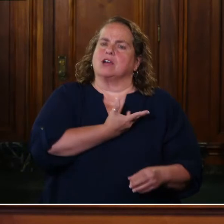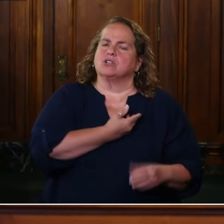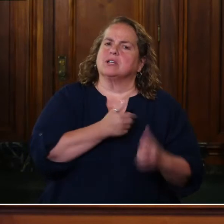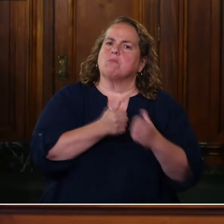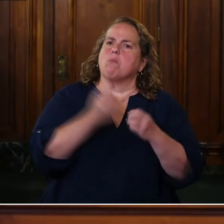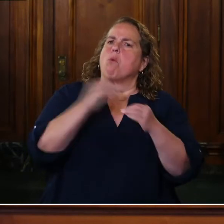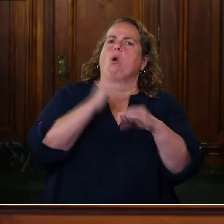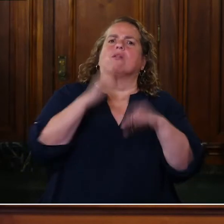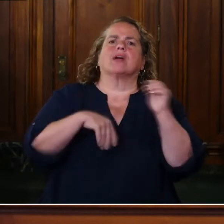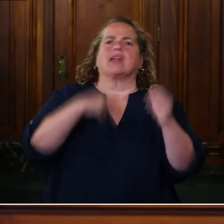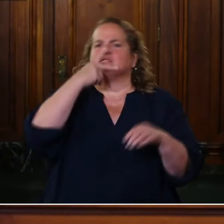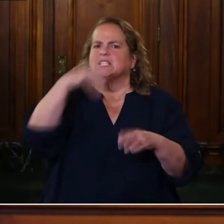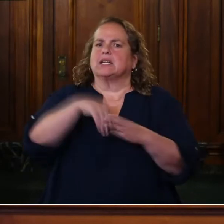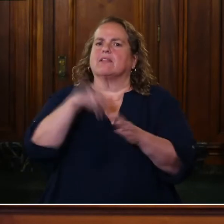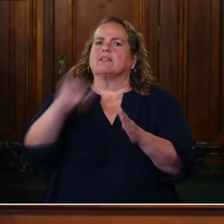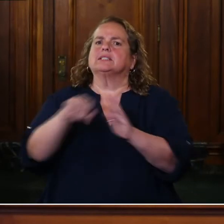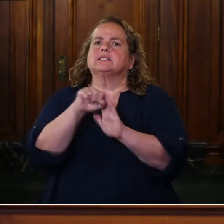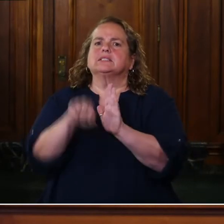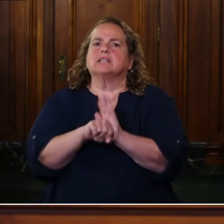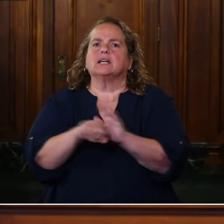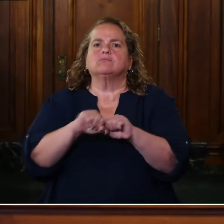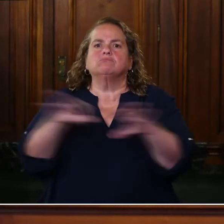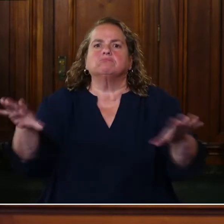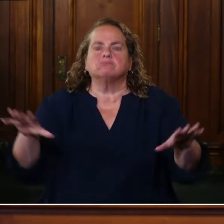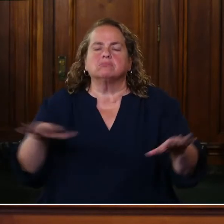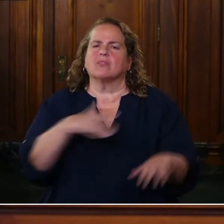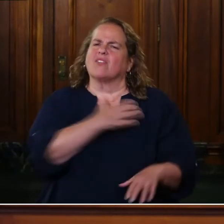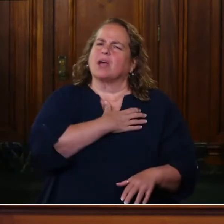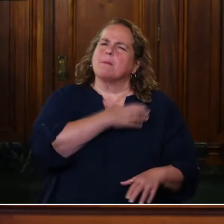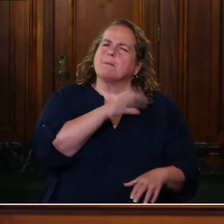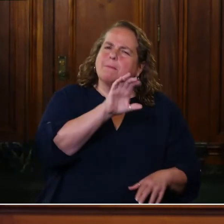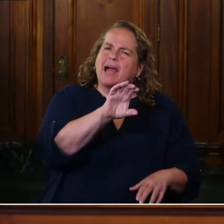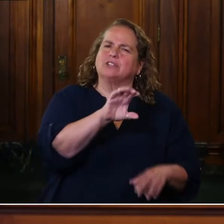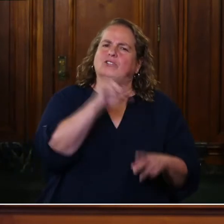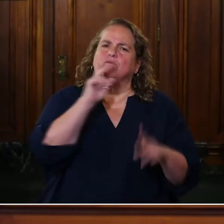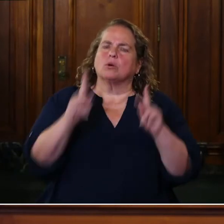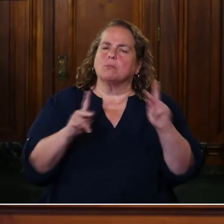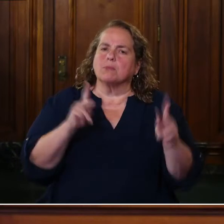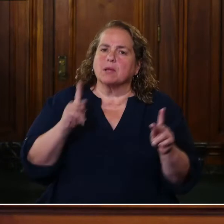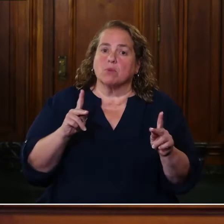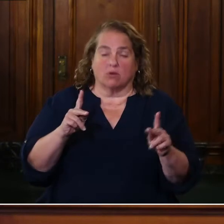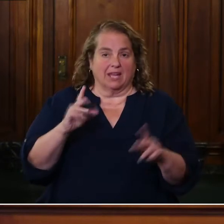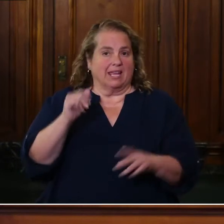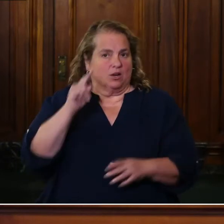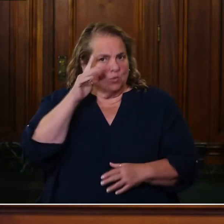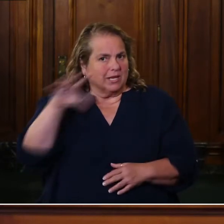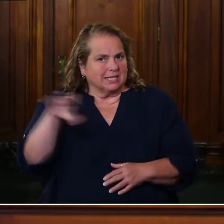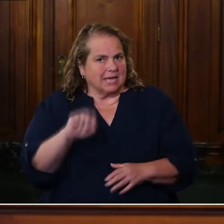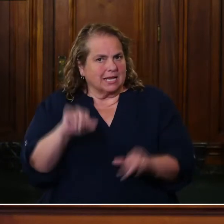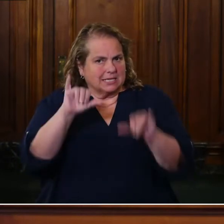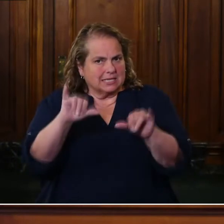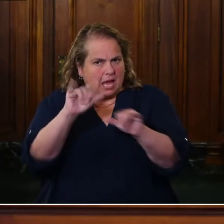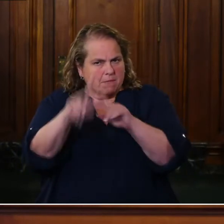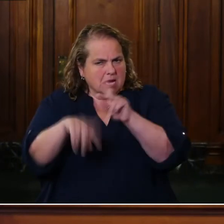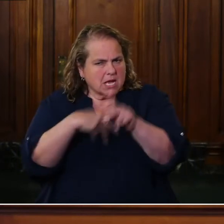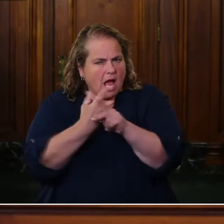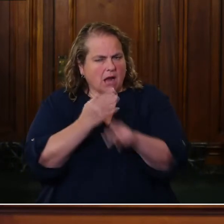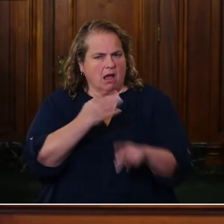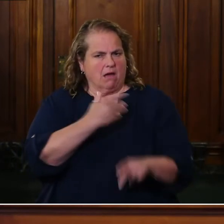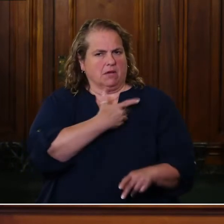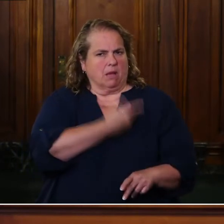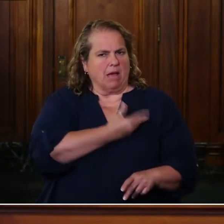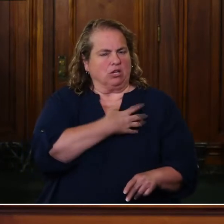state. Well, it's going to take that same type of compassion for our fellow human being, recognizing and